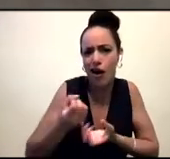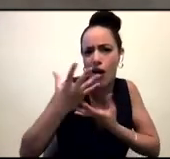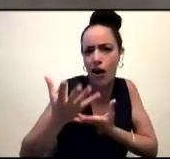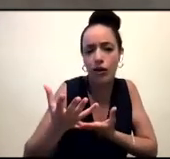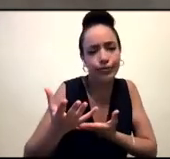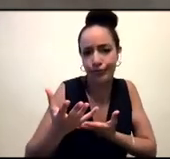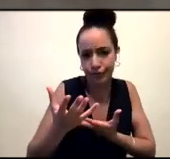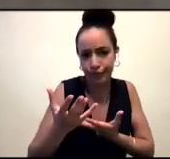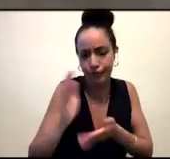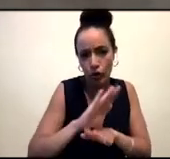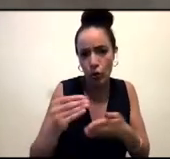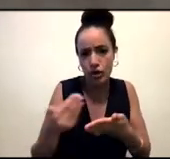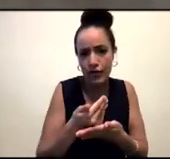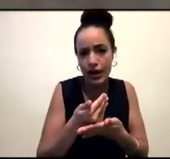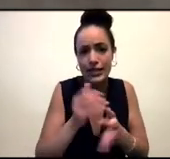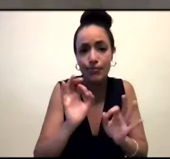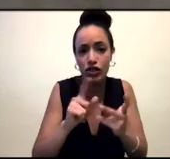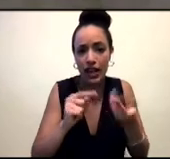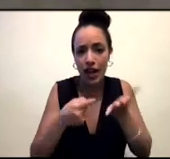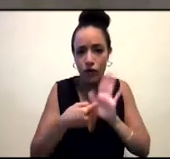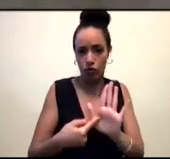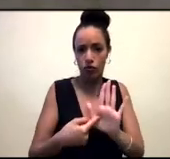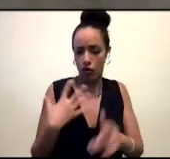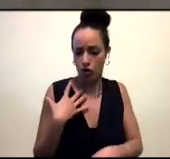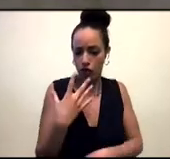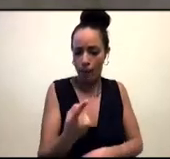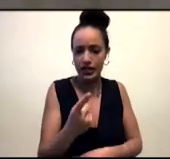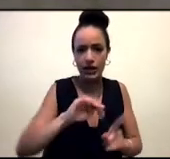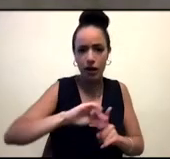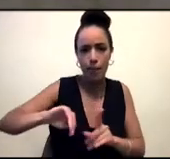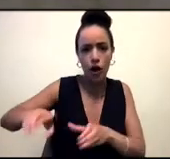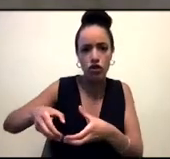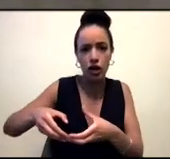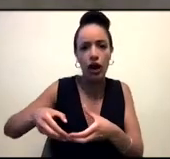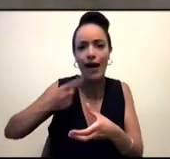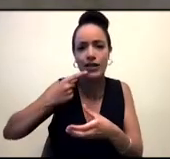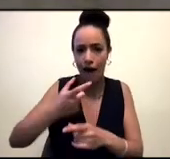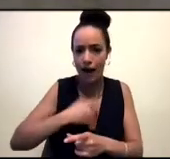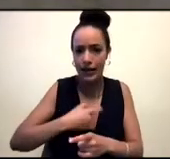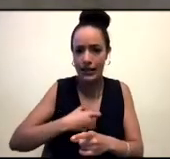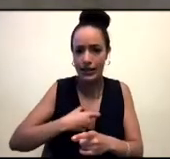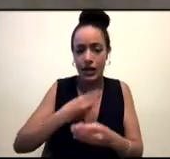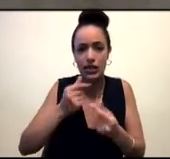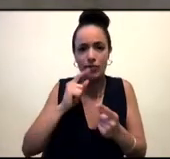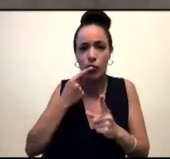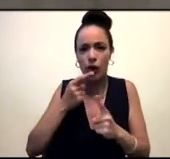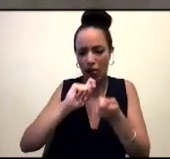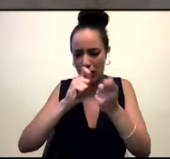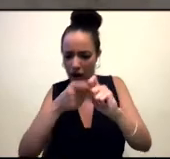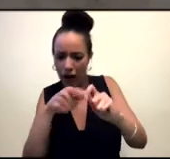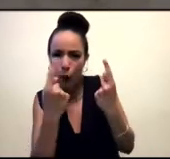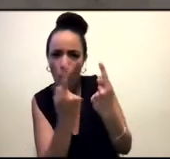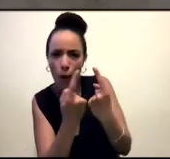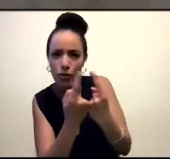you embody marginalized identities. Because on the one hand, you'll be fetishized, you'll be uplifted, and that's not the same thing as being honored, that's being tokenized.